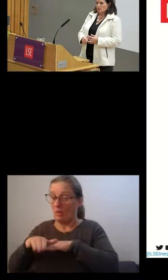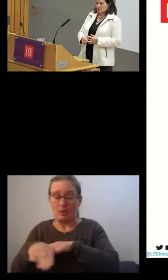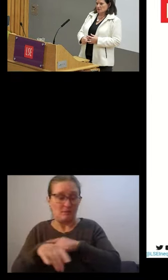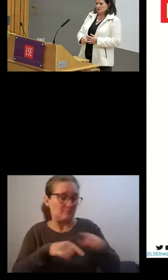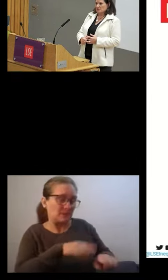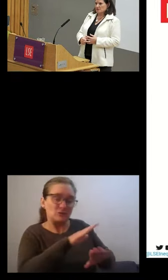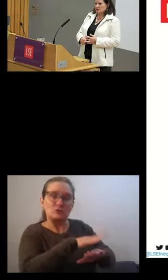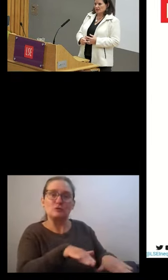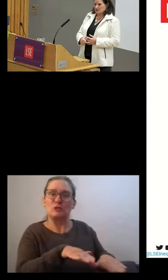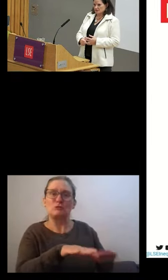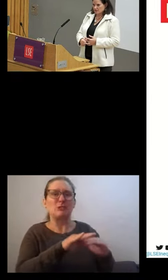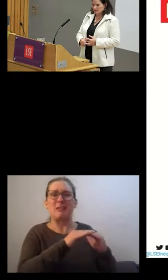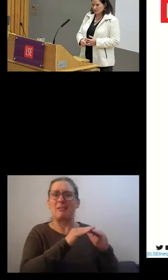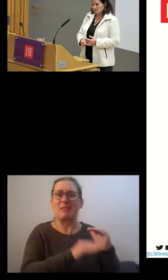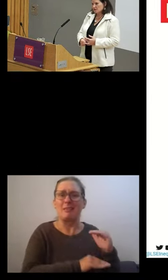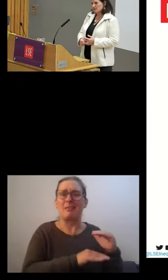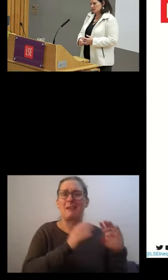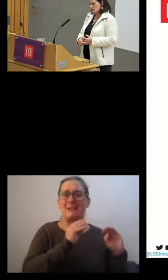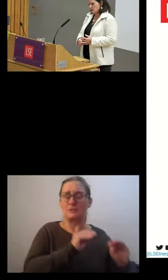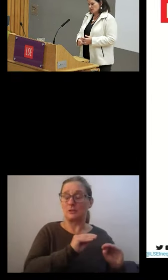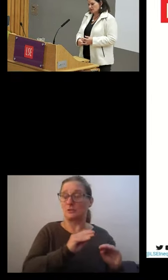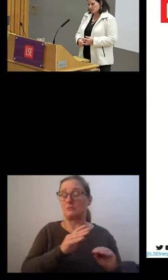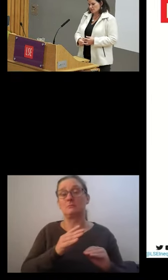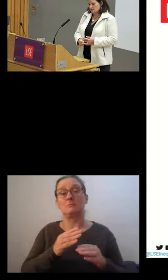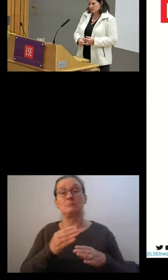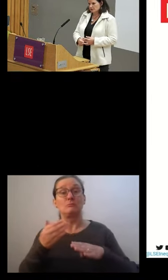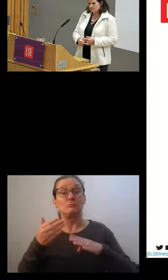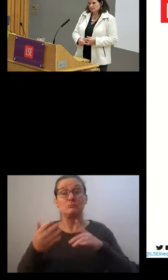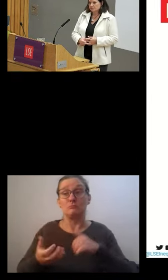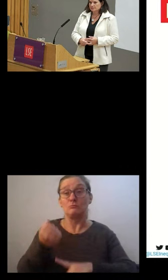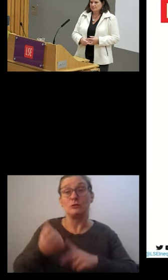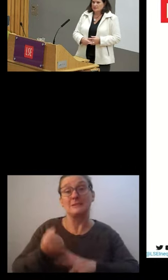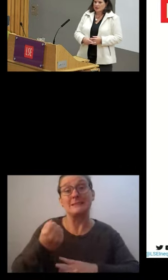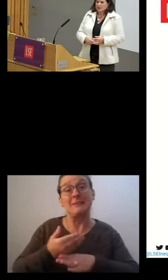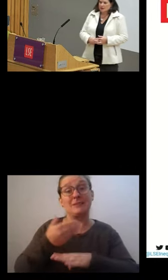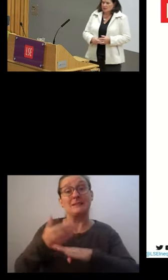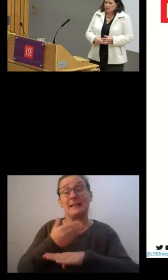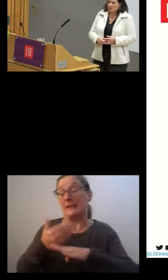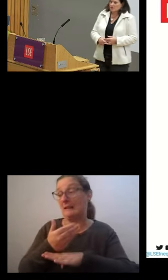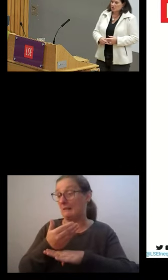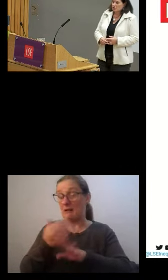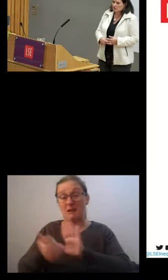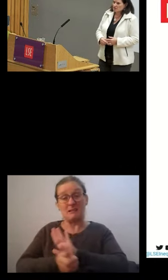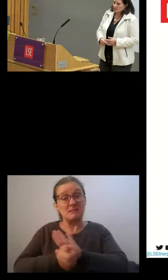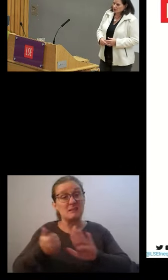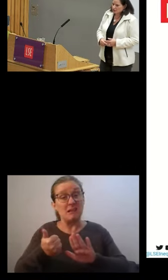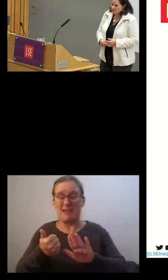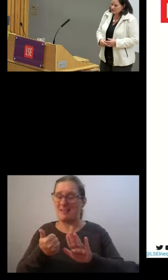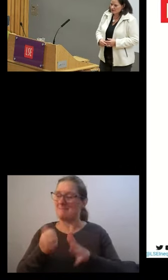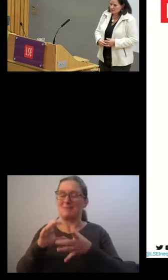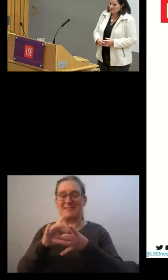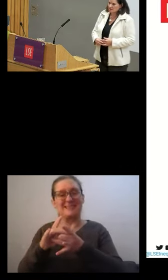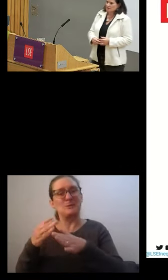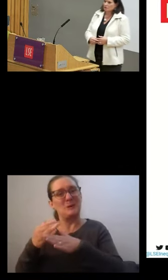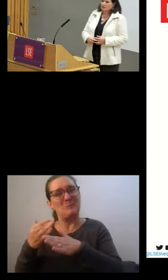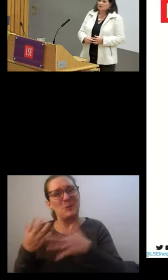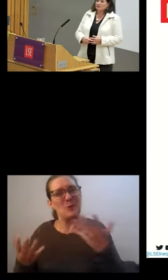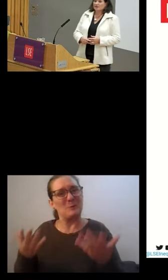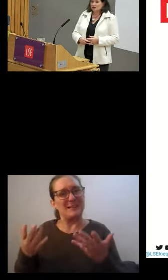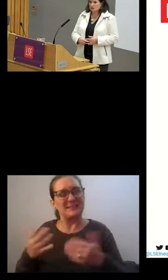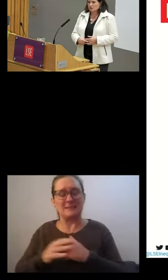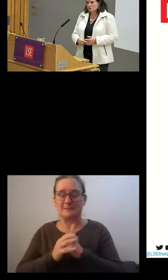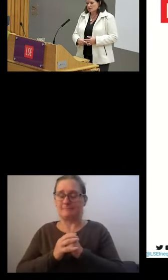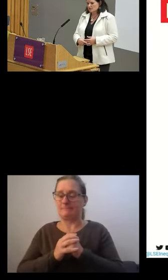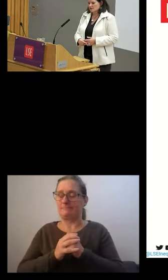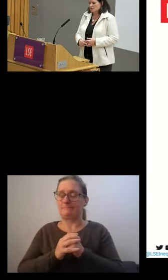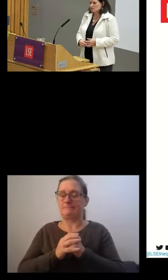between productivity and skill development and poor quality employment. It's becoming increasingly obvious that there's an increased